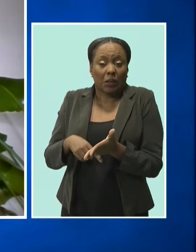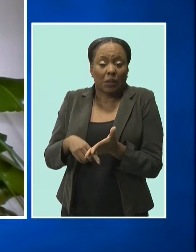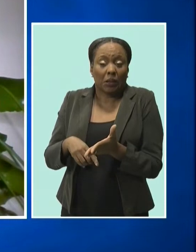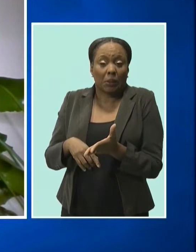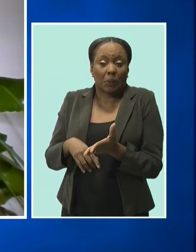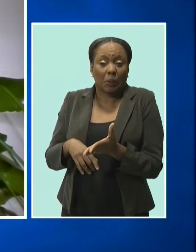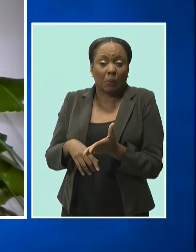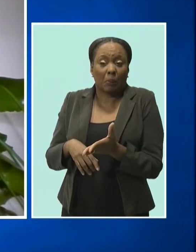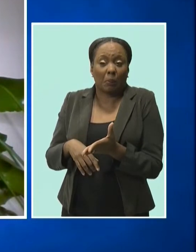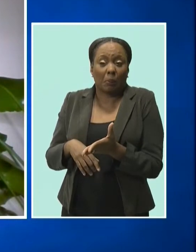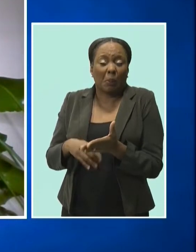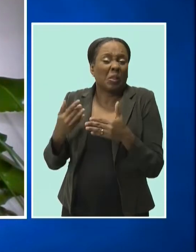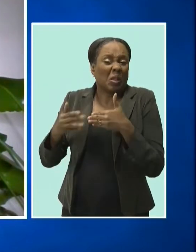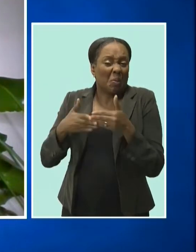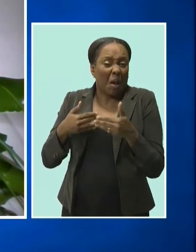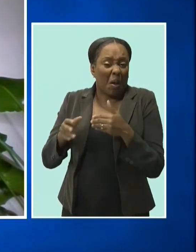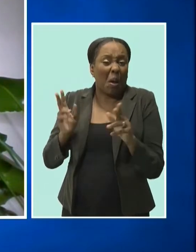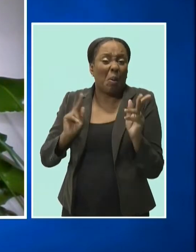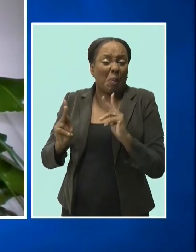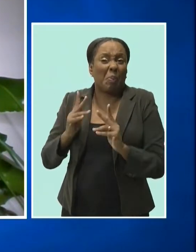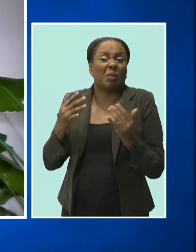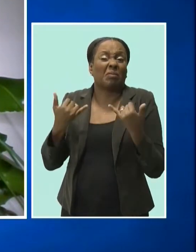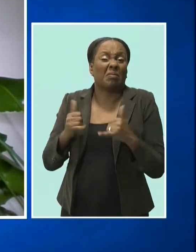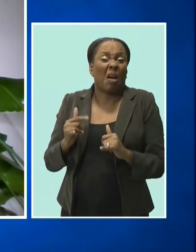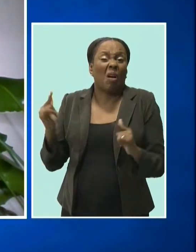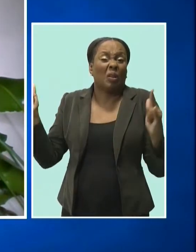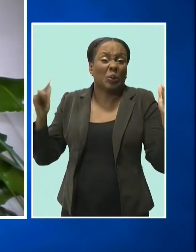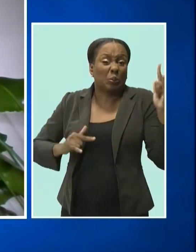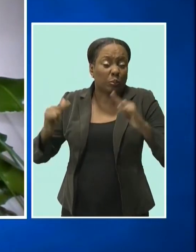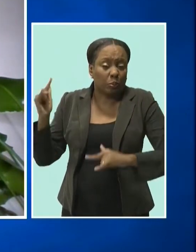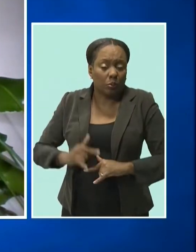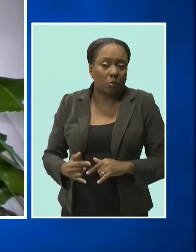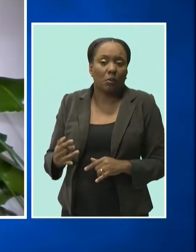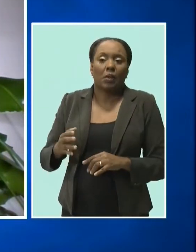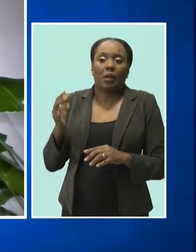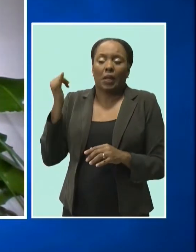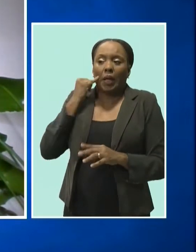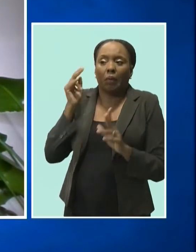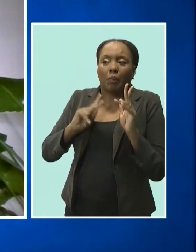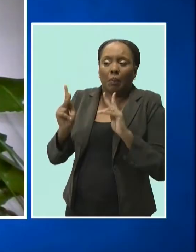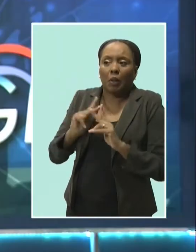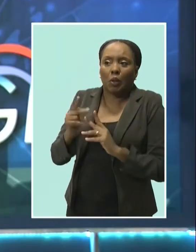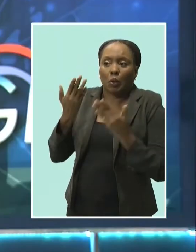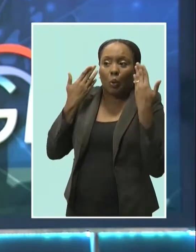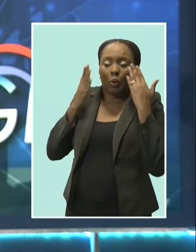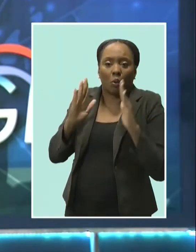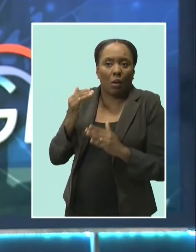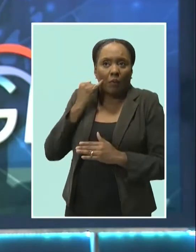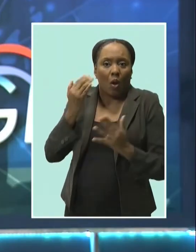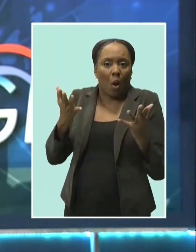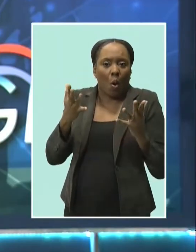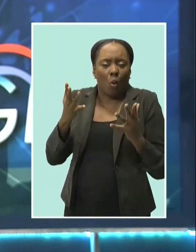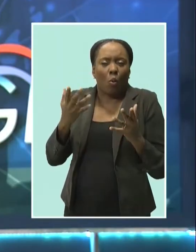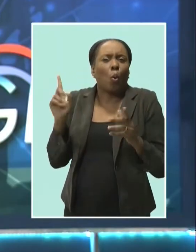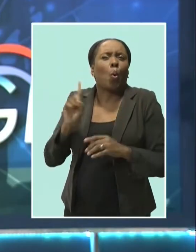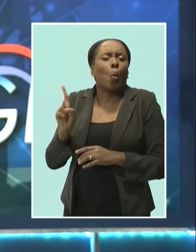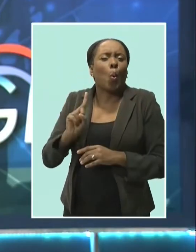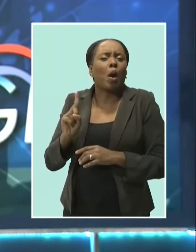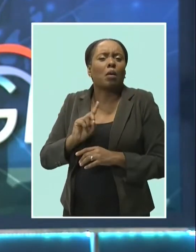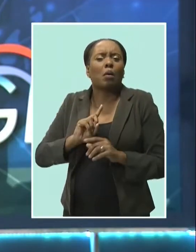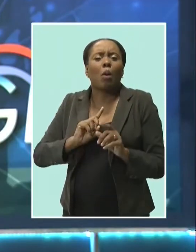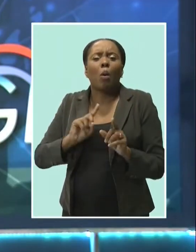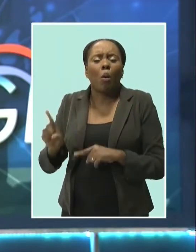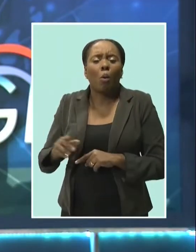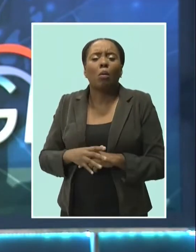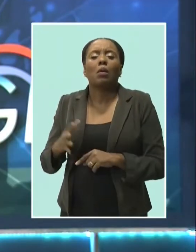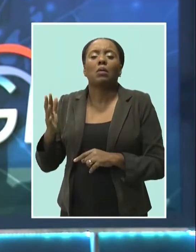to make sure that those persons who are making the last minute decisions that they choose Barbados. Lawmen are seeking the public's